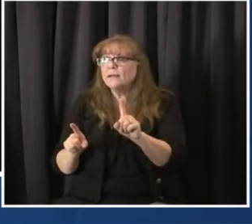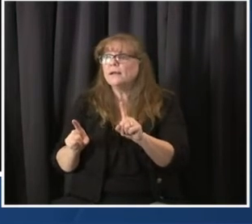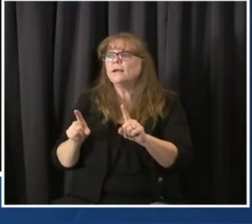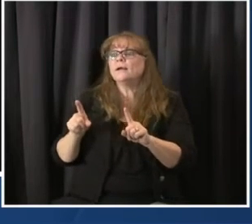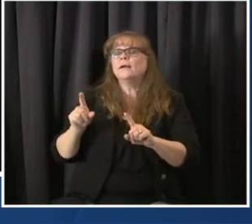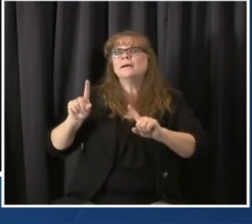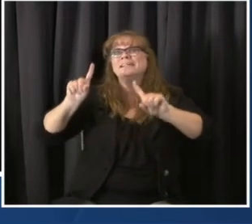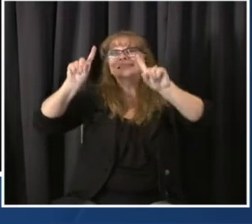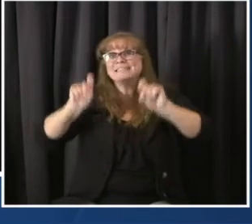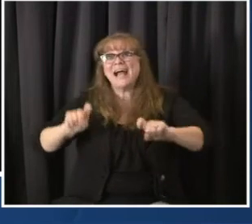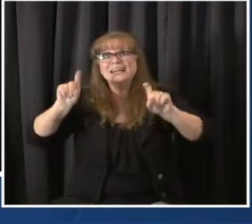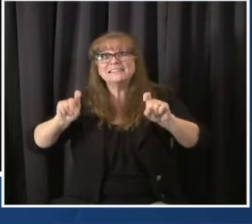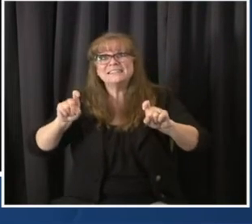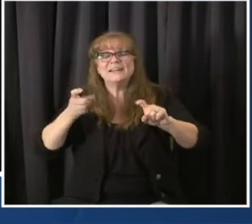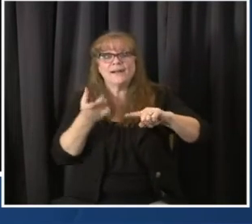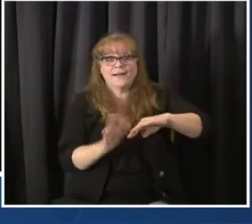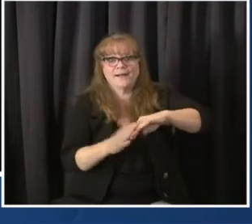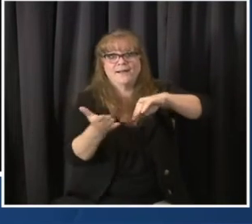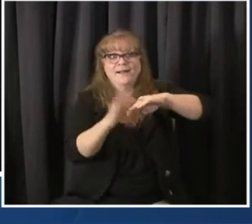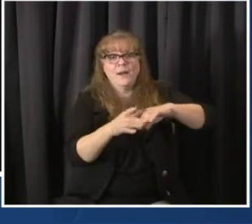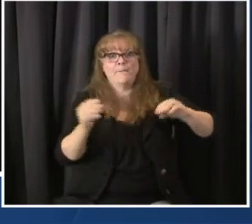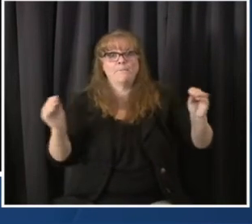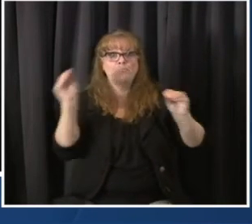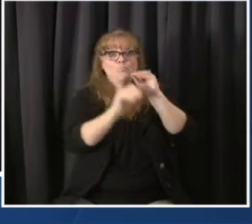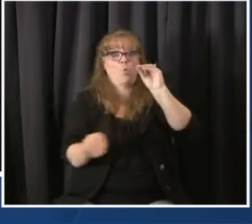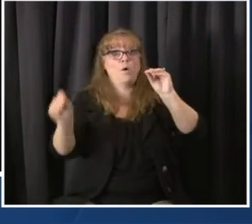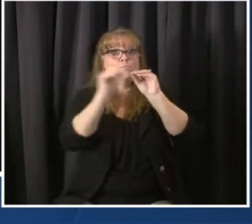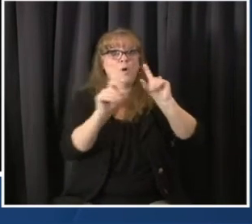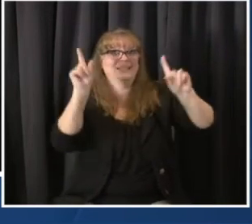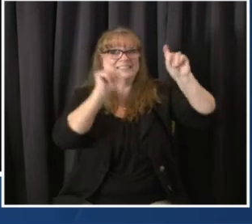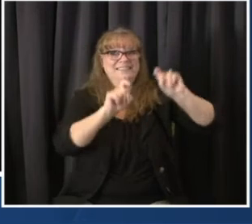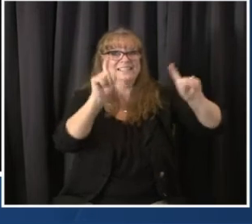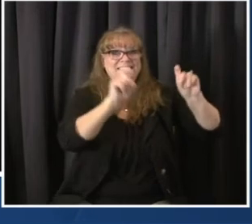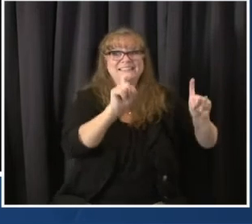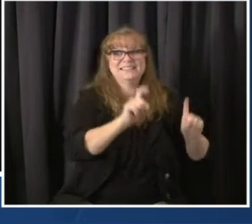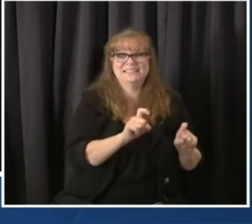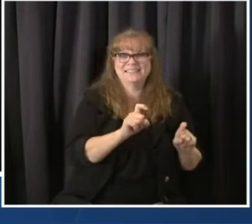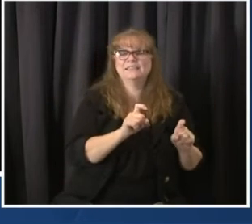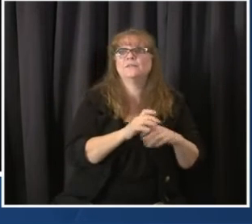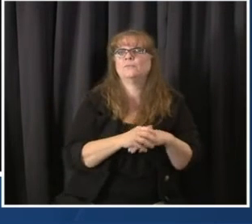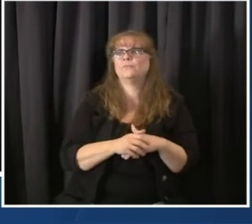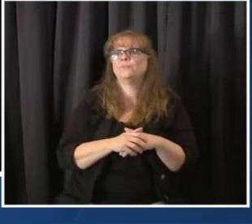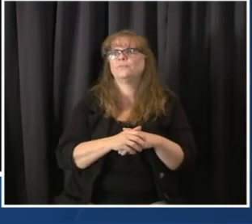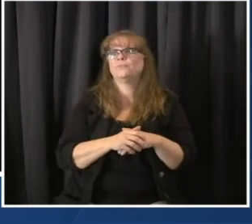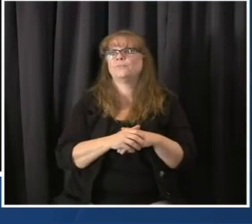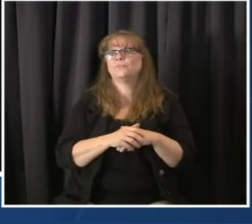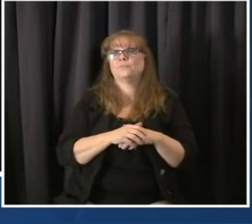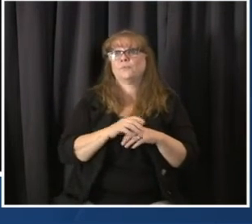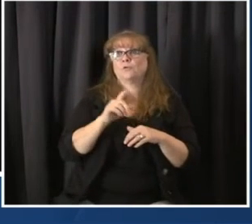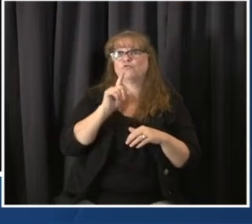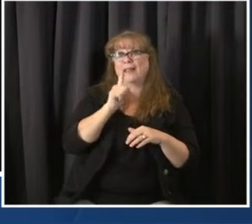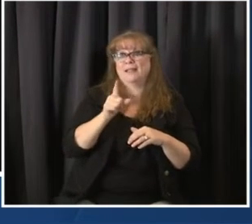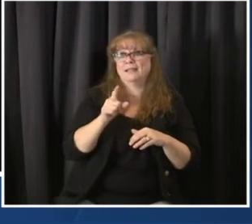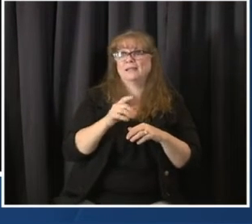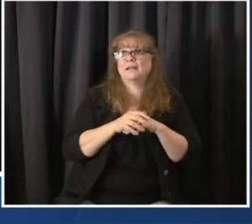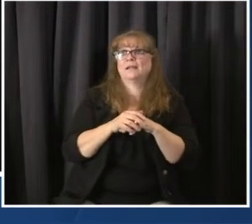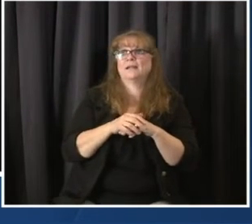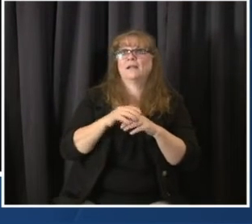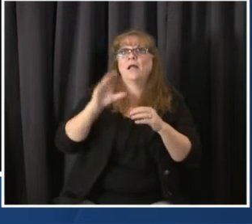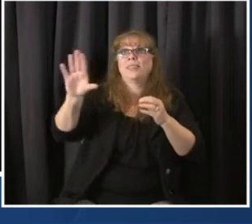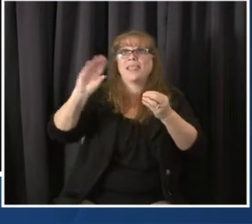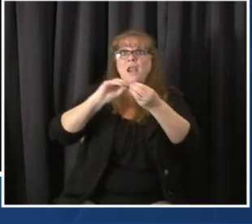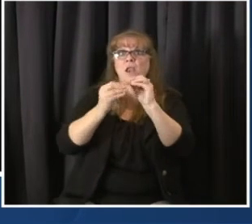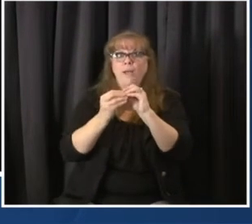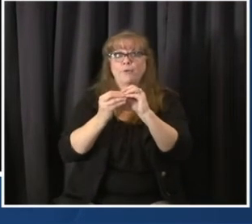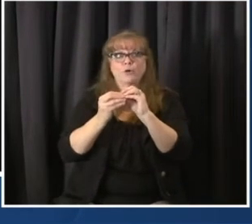have been for a period of time at a relative plateau. while we identified positive test numbers are up, that is a